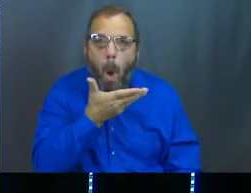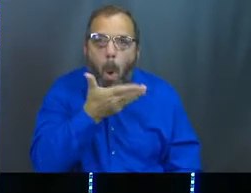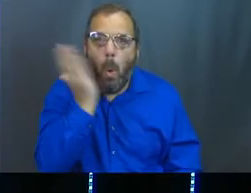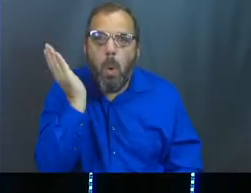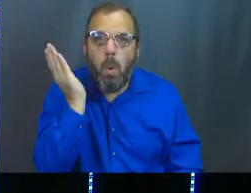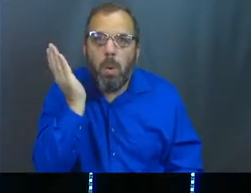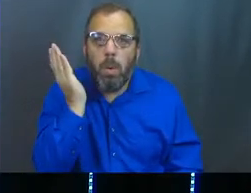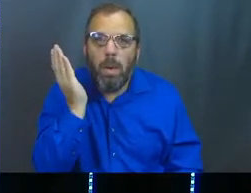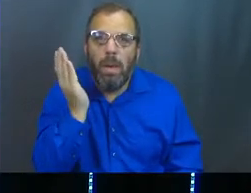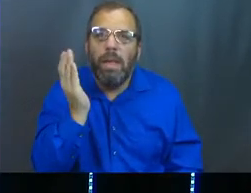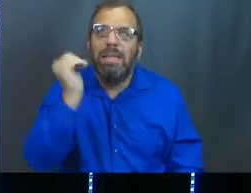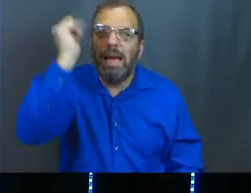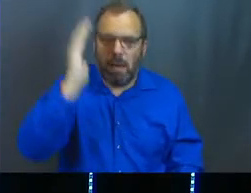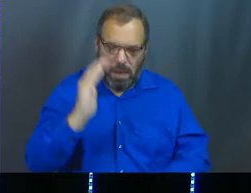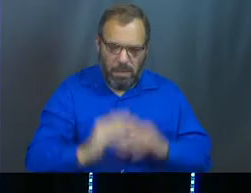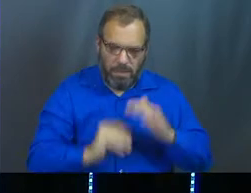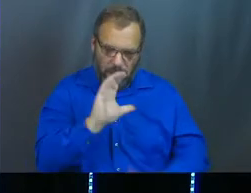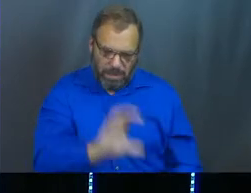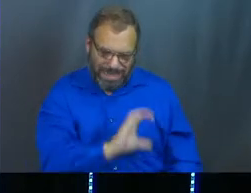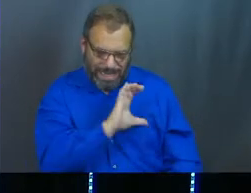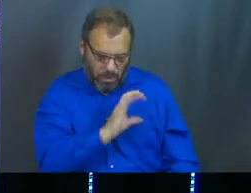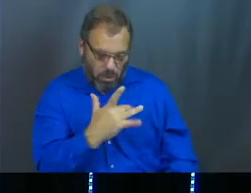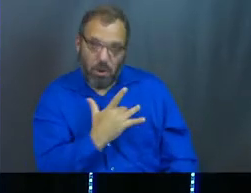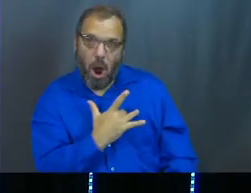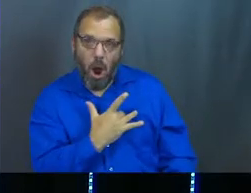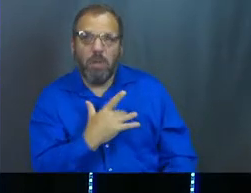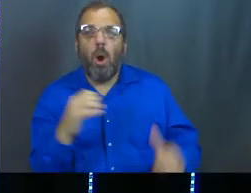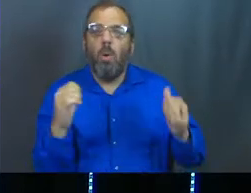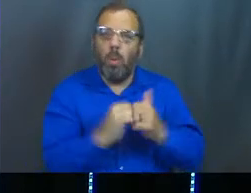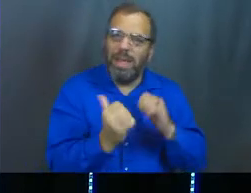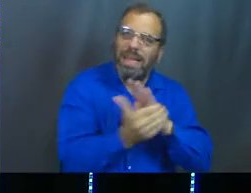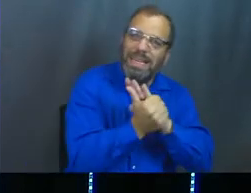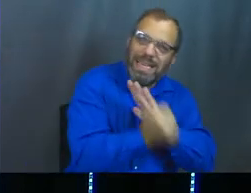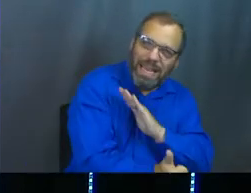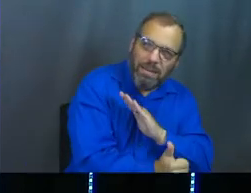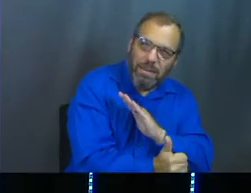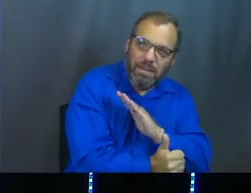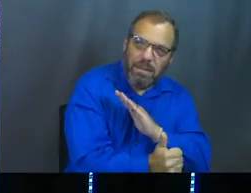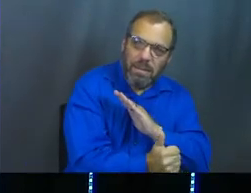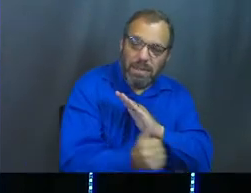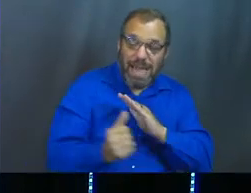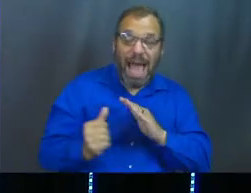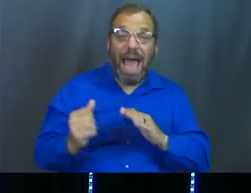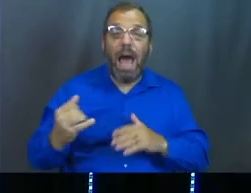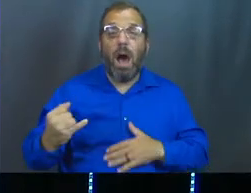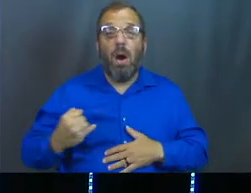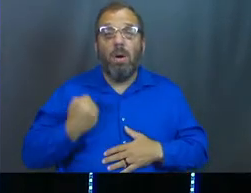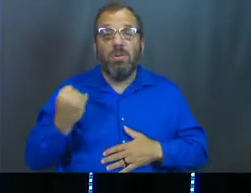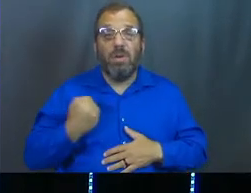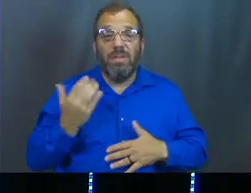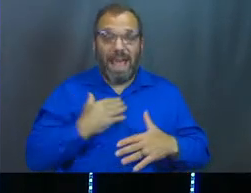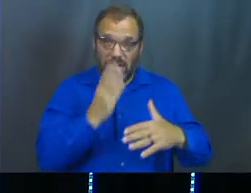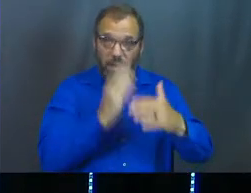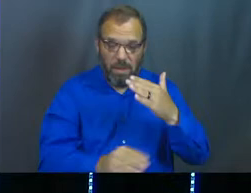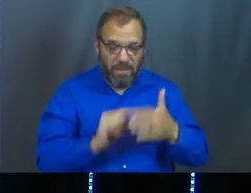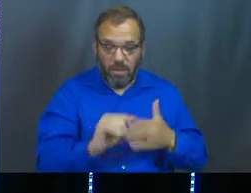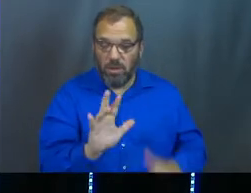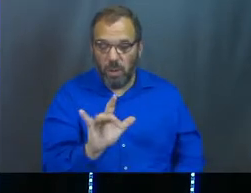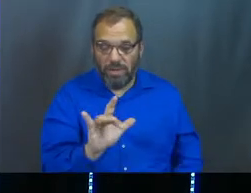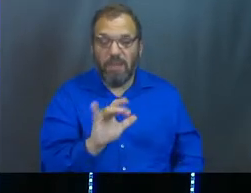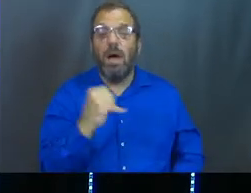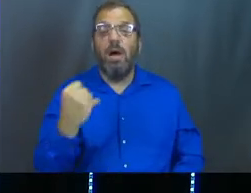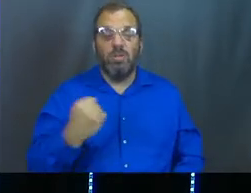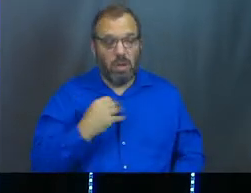And it's important that God builds the character in our hearts to go along with a gift. He's got humility now, and that's important. Verse 25,